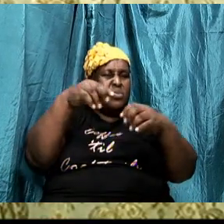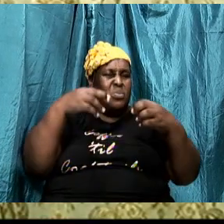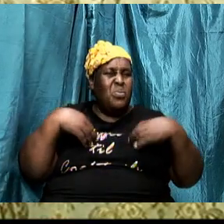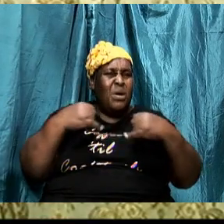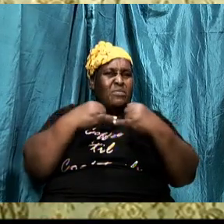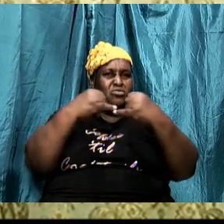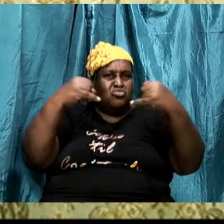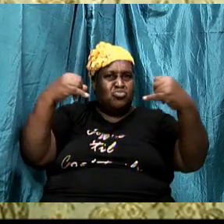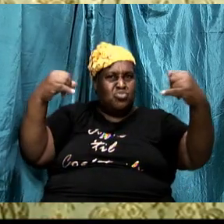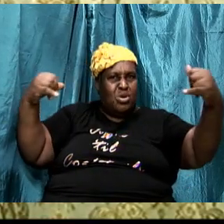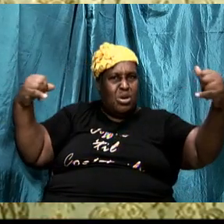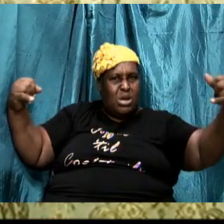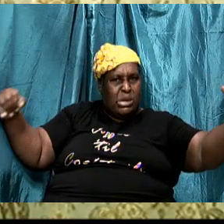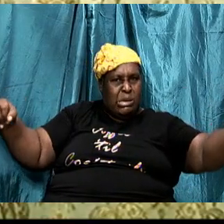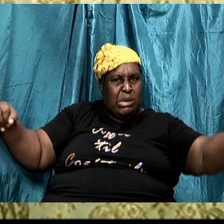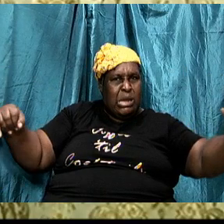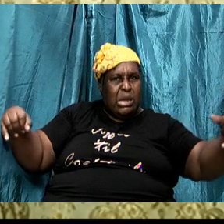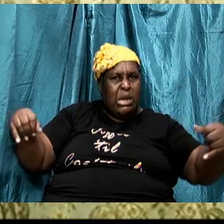it is the enemy